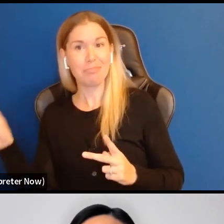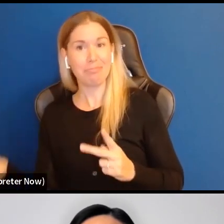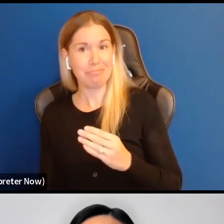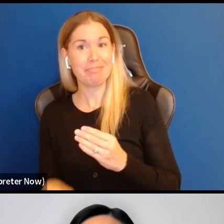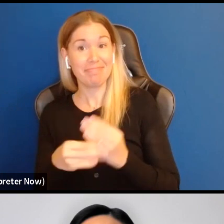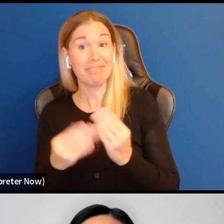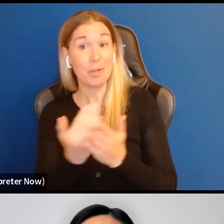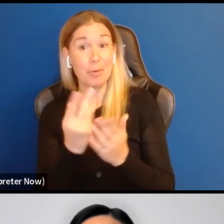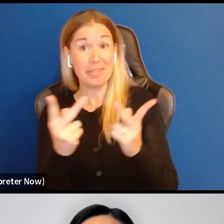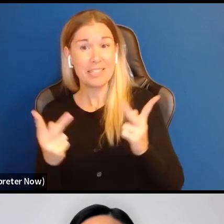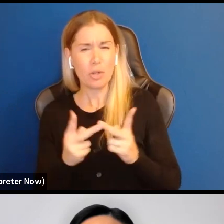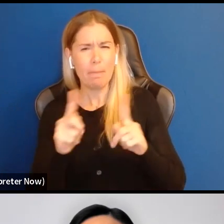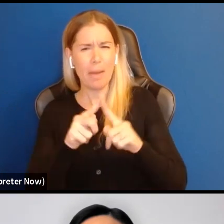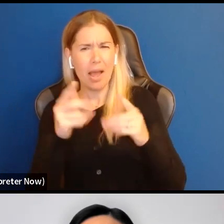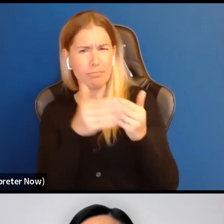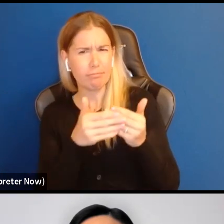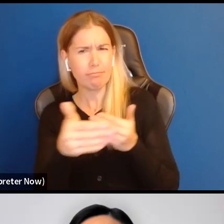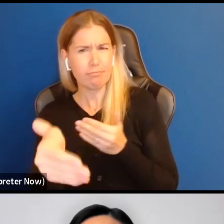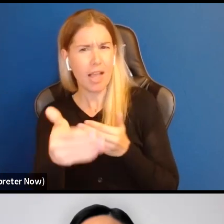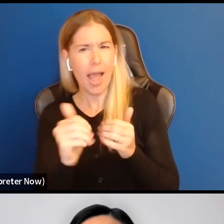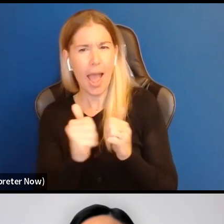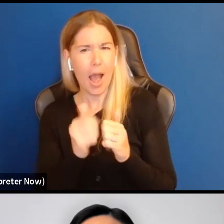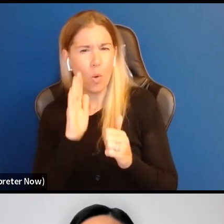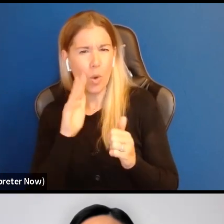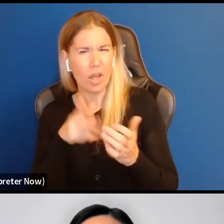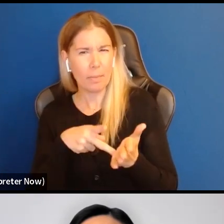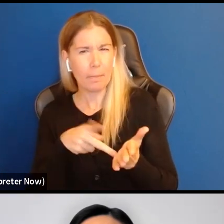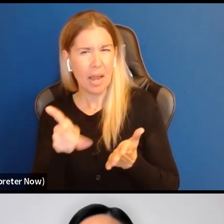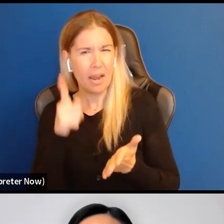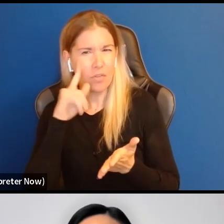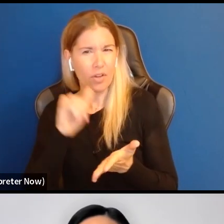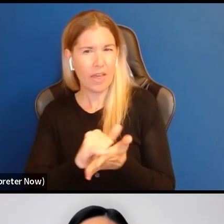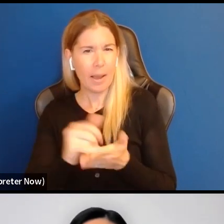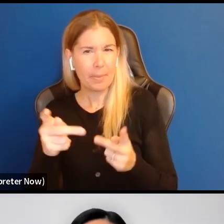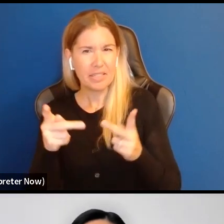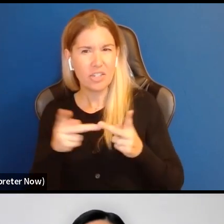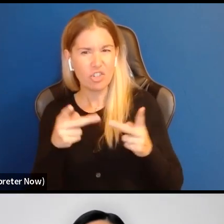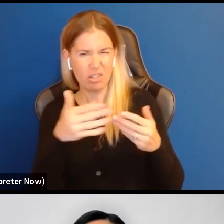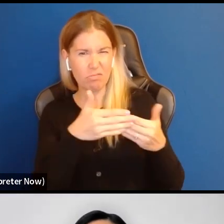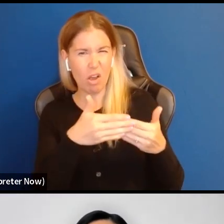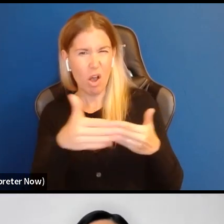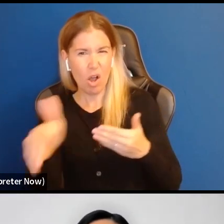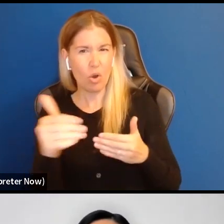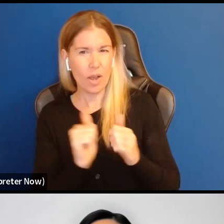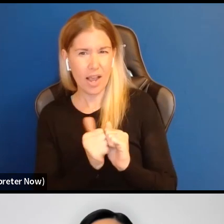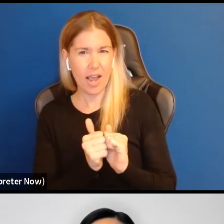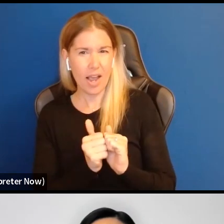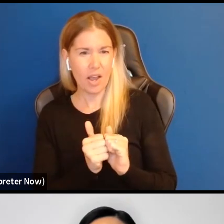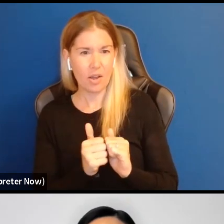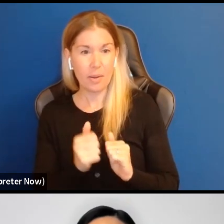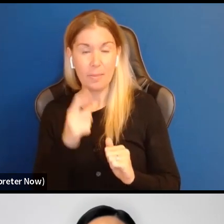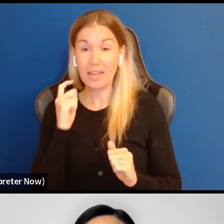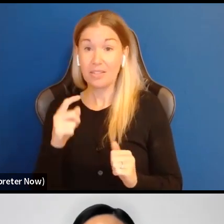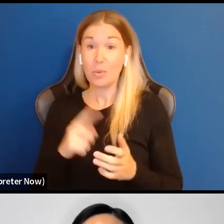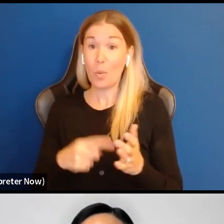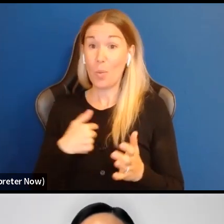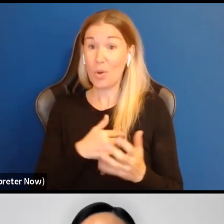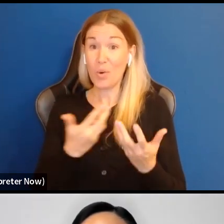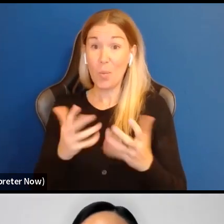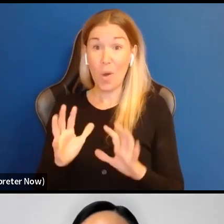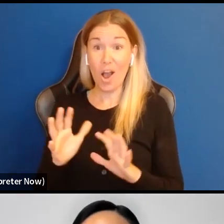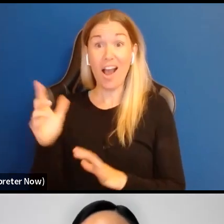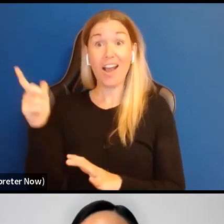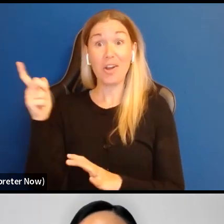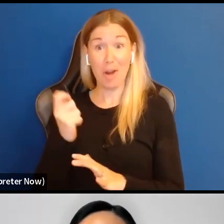timeline. Uh, since the, um, since what we don't want is to set up some